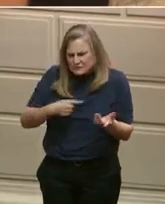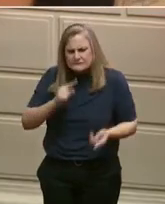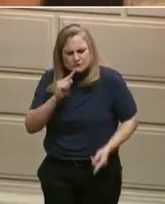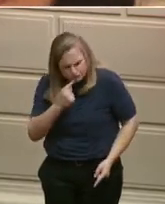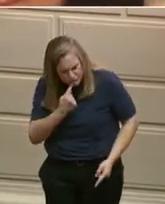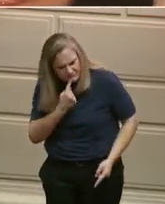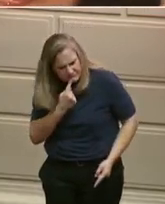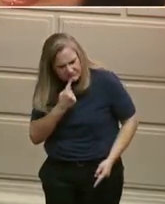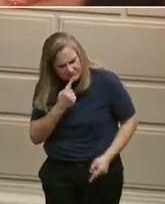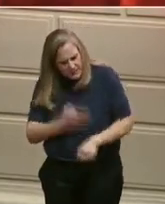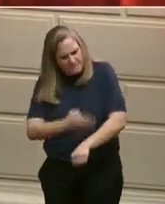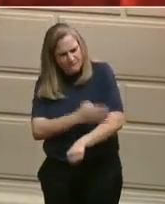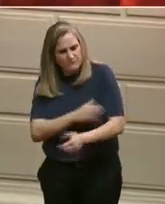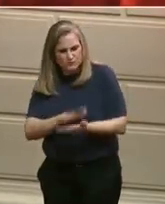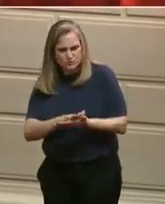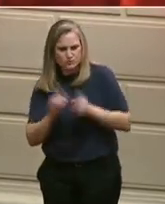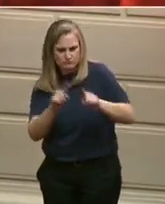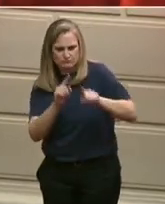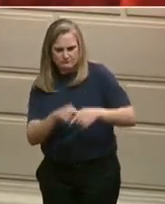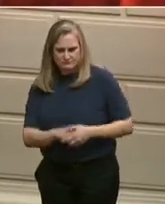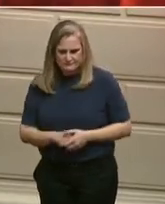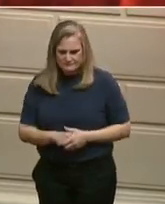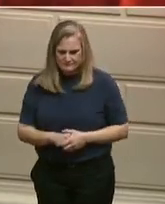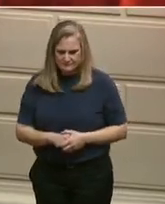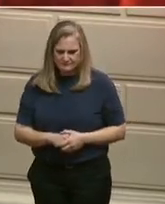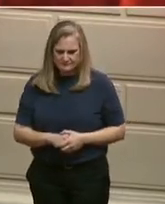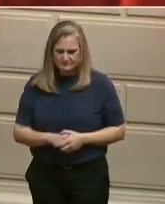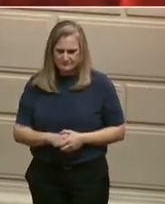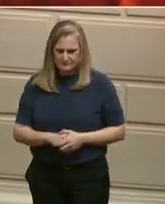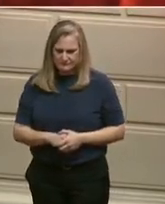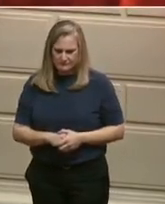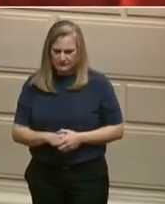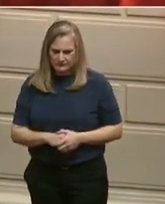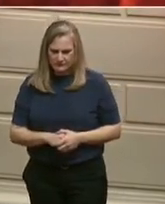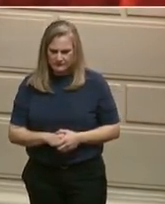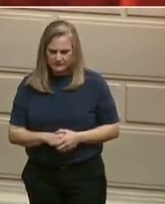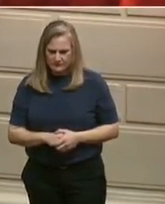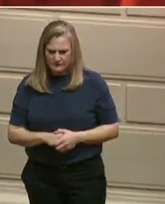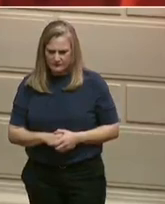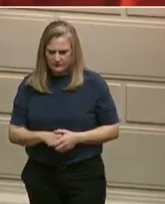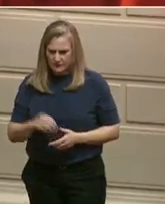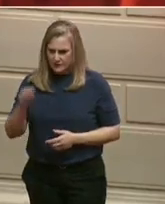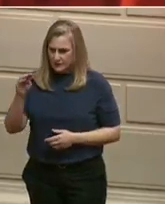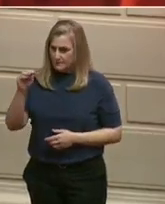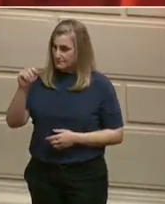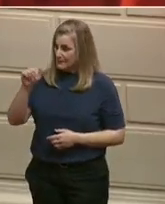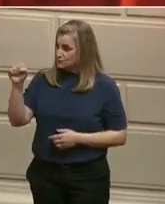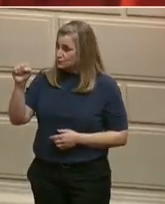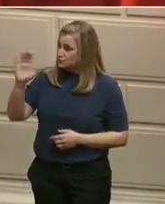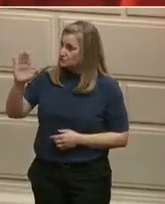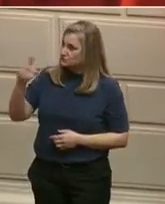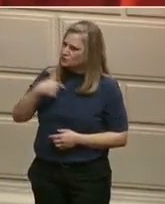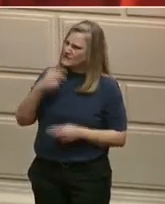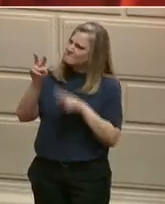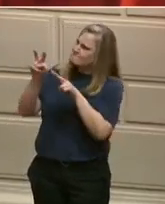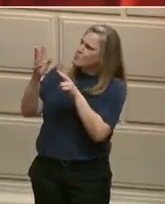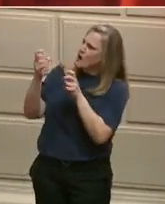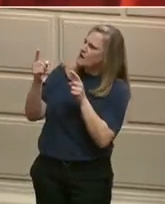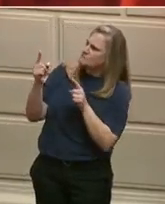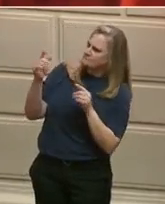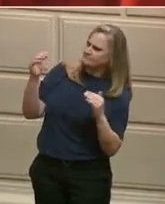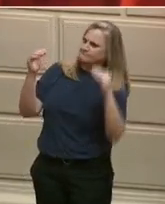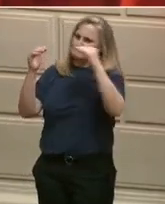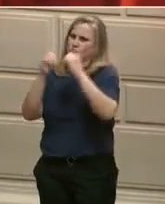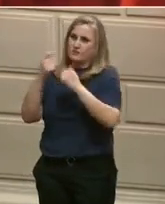gap between Rhode Island and Massachusetts by 2030. Rhode Island began to move the needle this year, and we want to